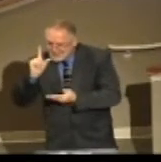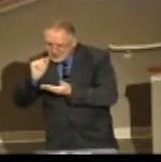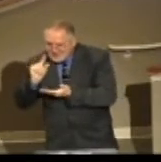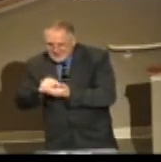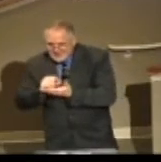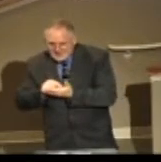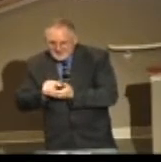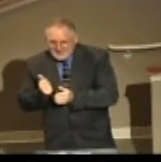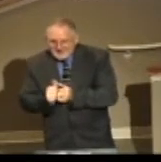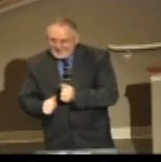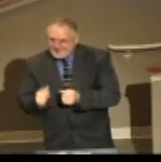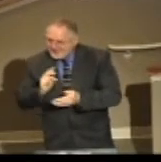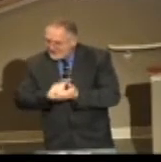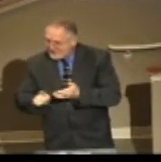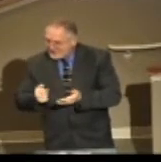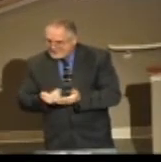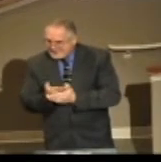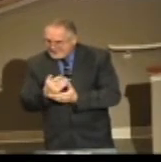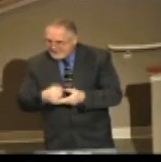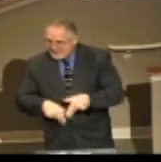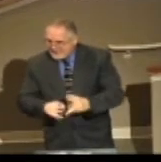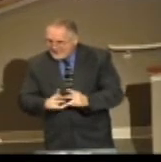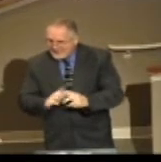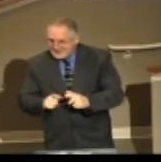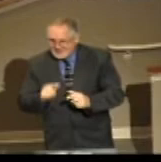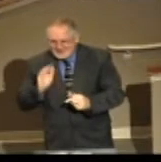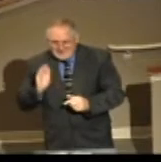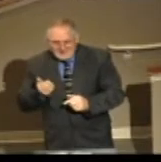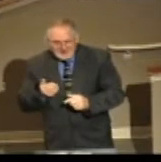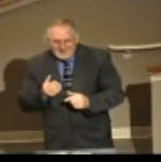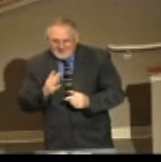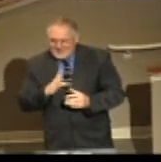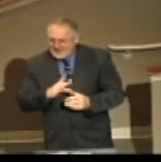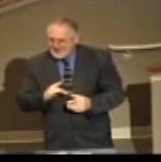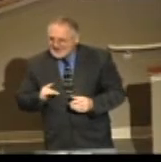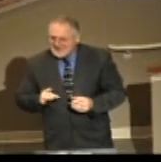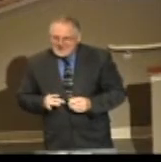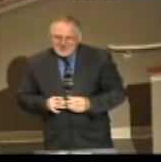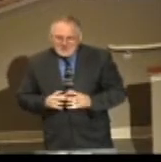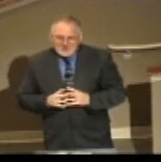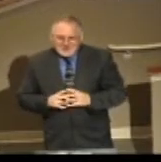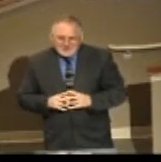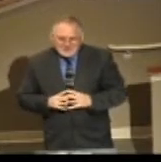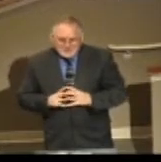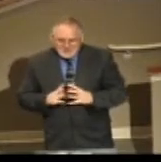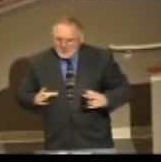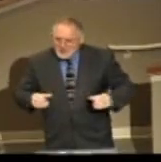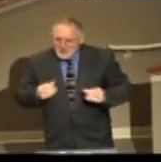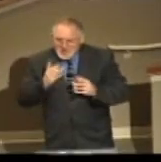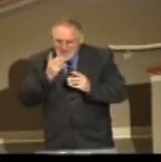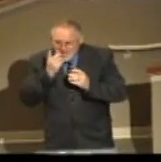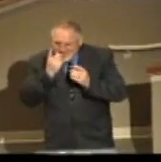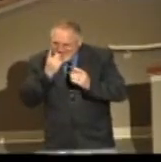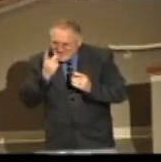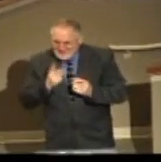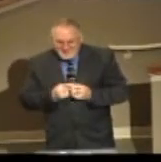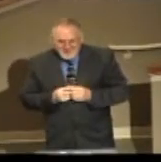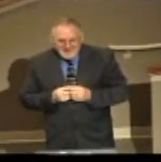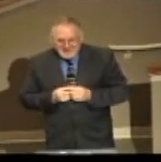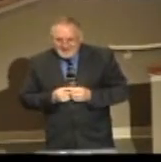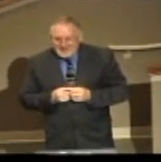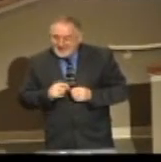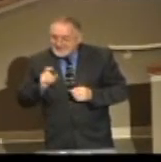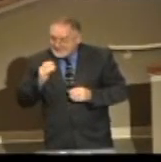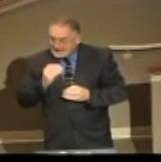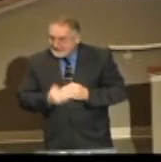there's some new hamburger. Have you noticed that? But this one seems so, like it's going to be so delicious and seems so wonderful that I said, the next time I drive